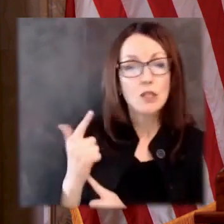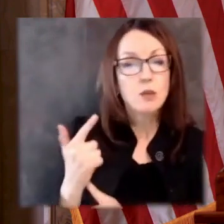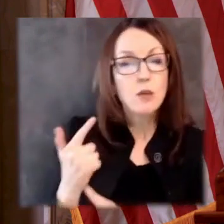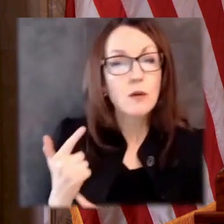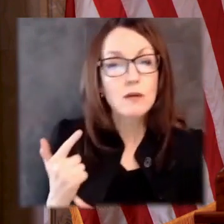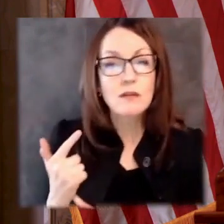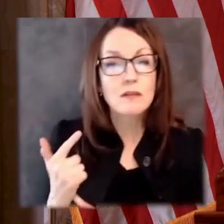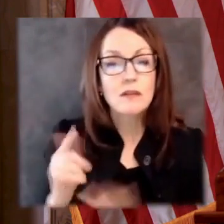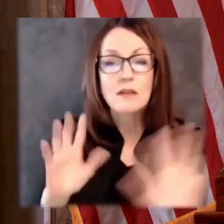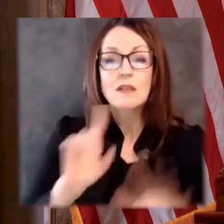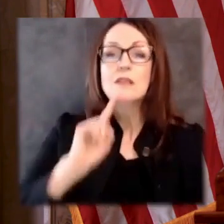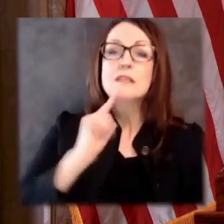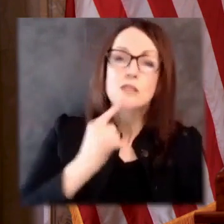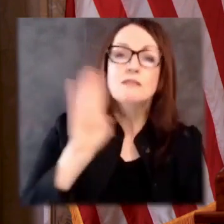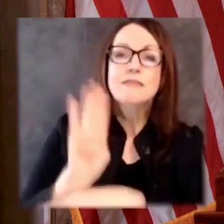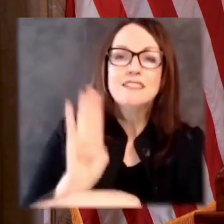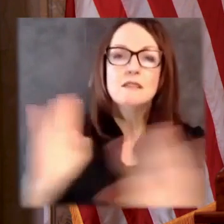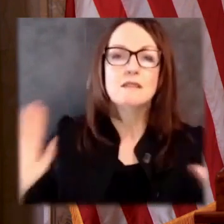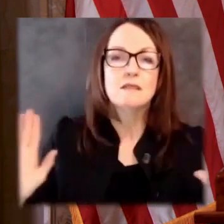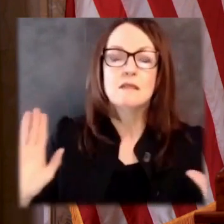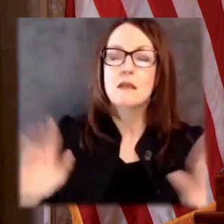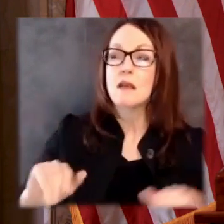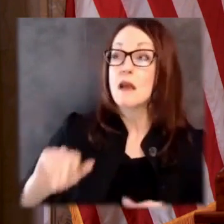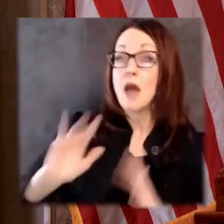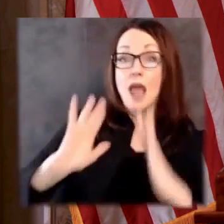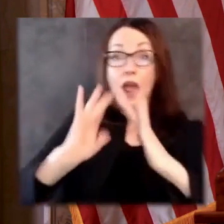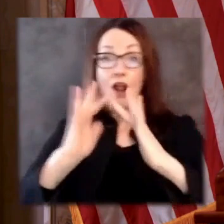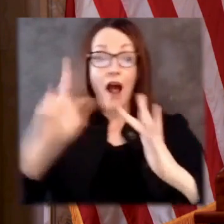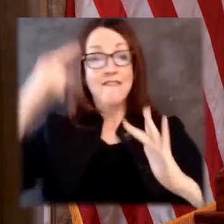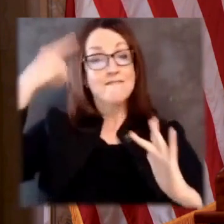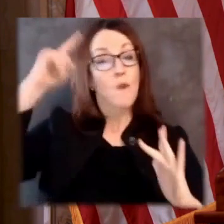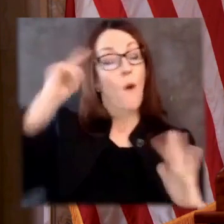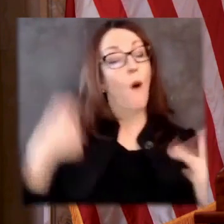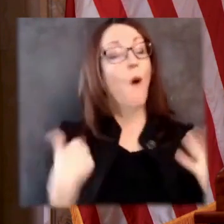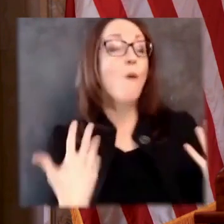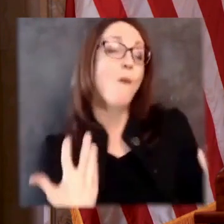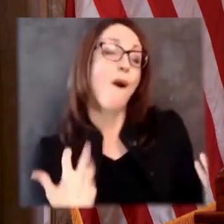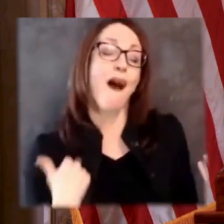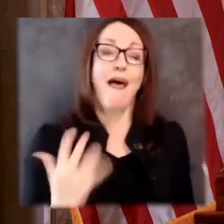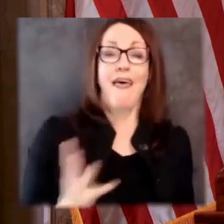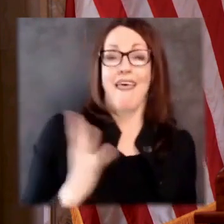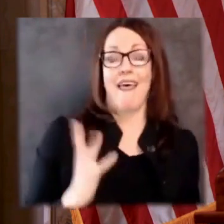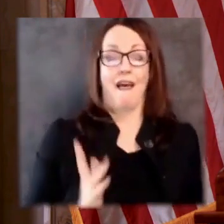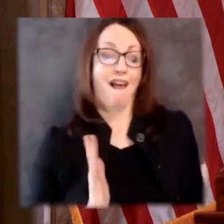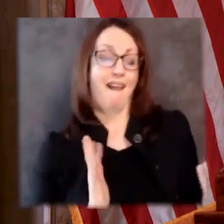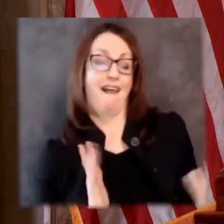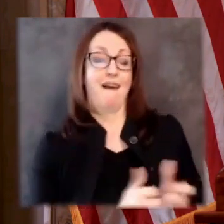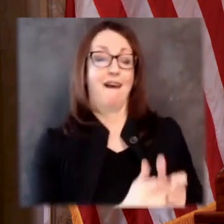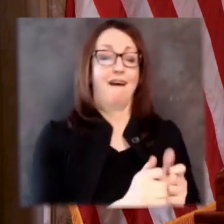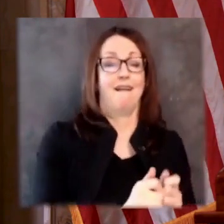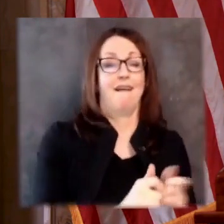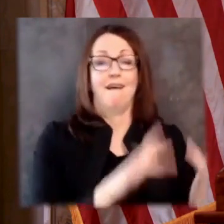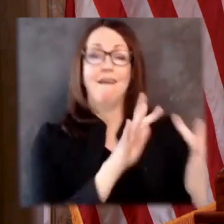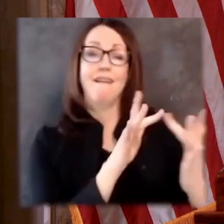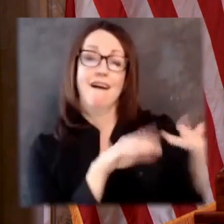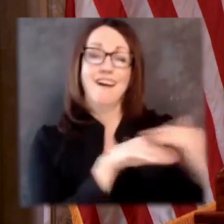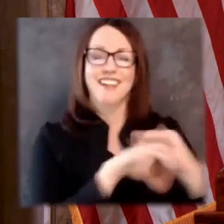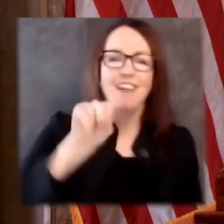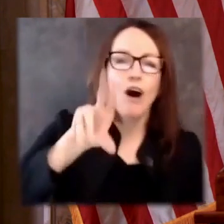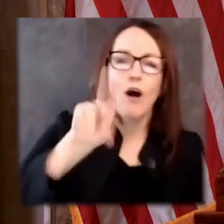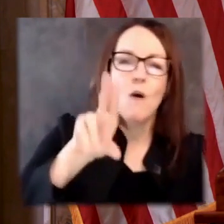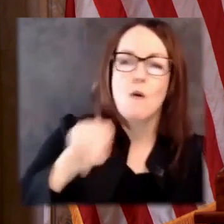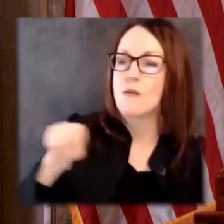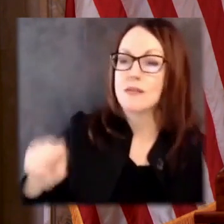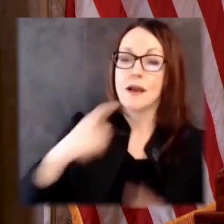is no longer a luxury. It's a necessity. Every Wisconsinite across our state should have access